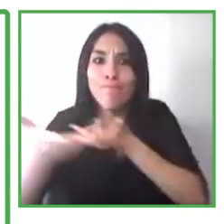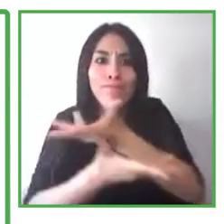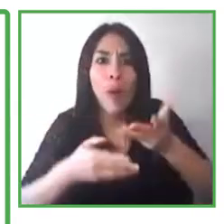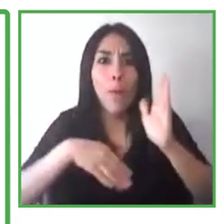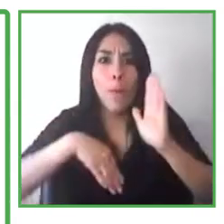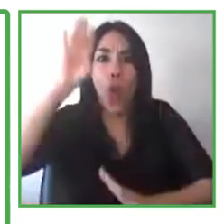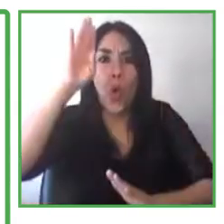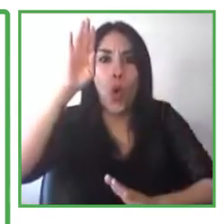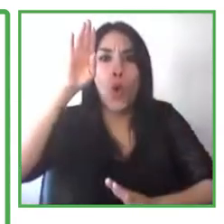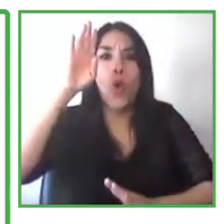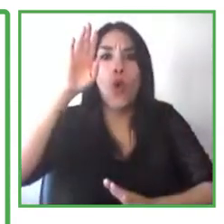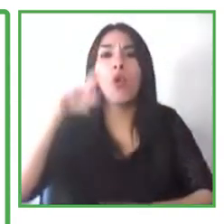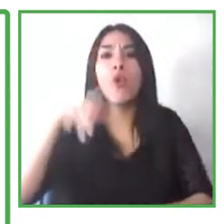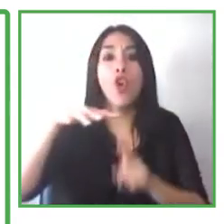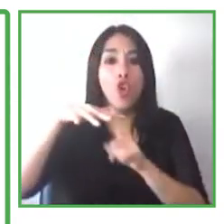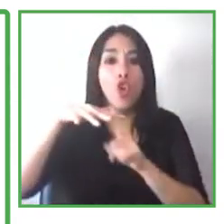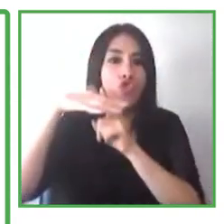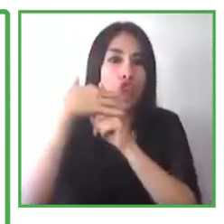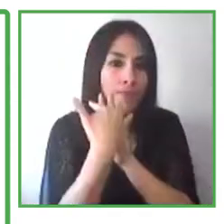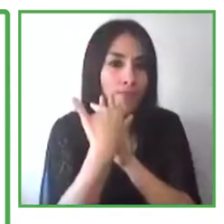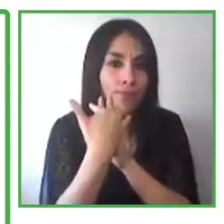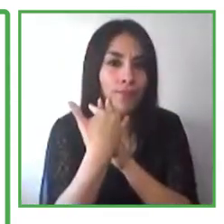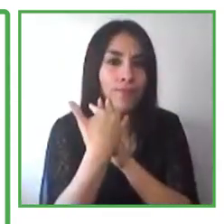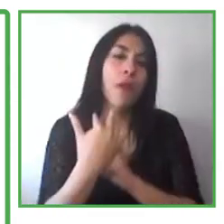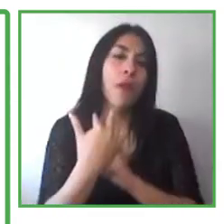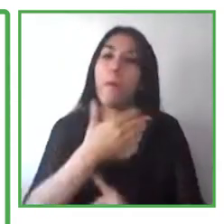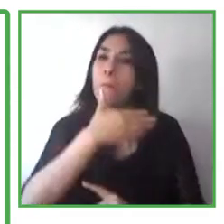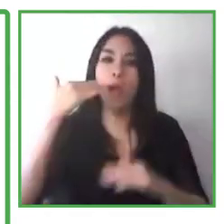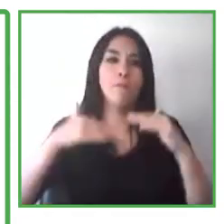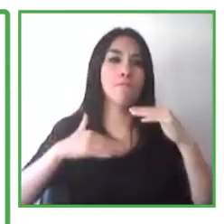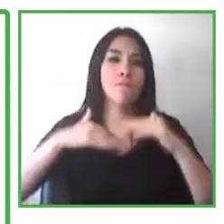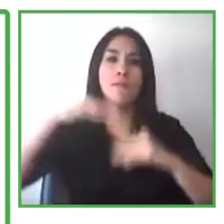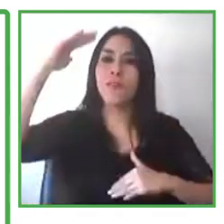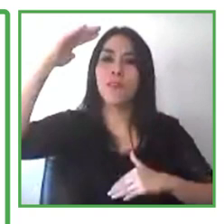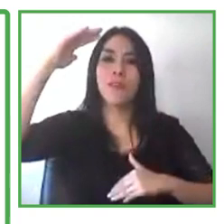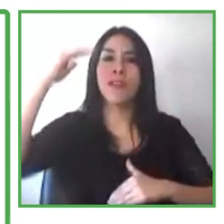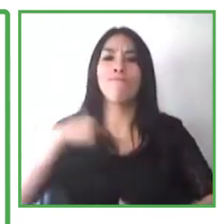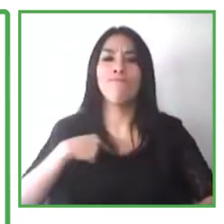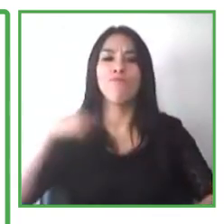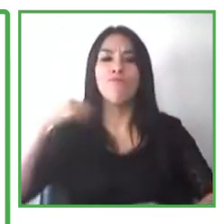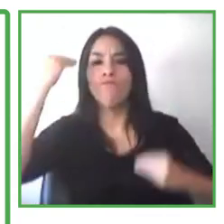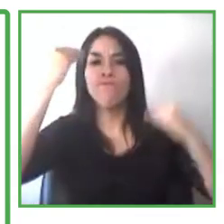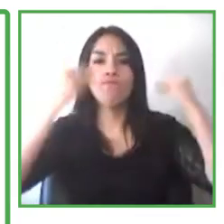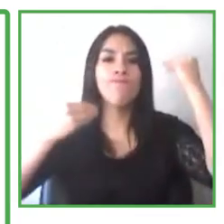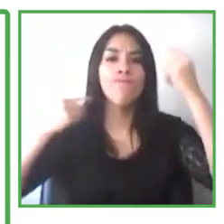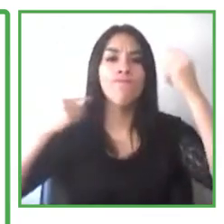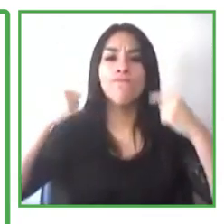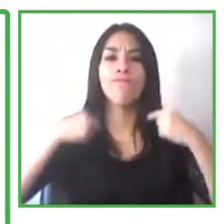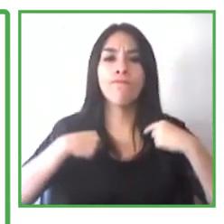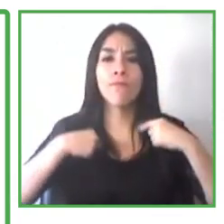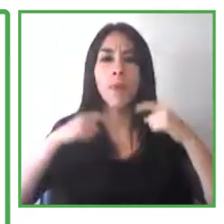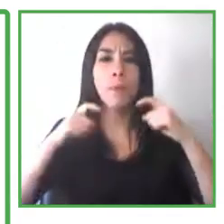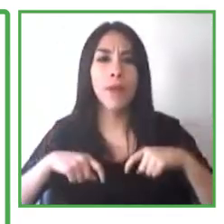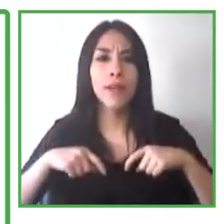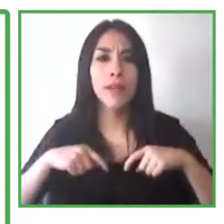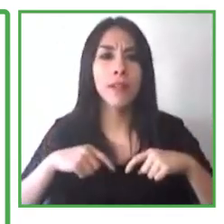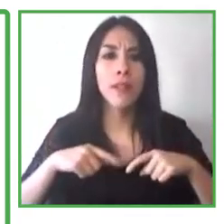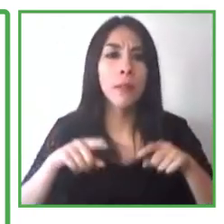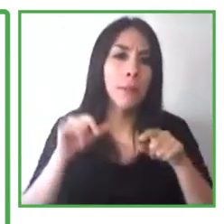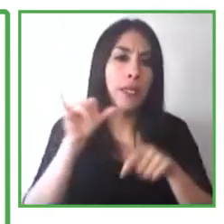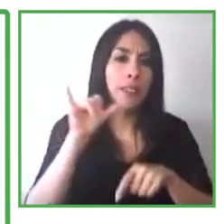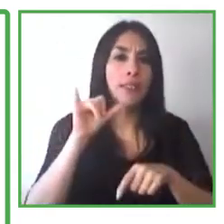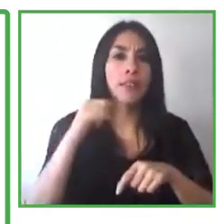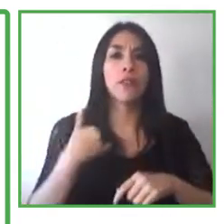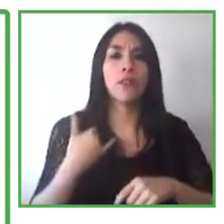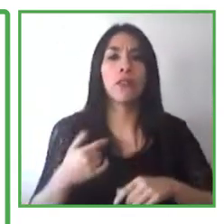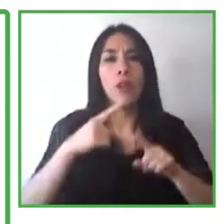of my view of this. I want to now turn it over to some of our other panelists and give them a few minutes to talk as well. We've got a